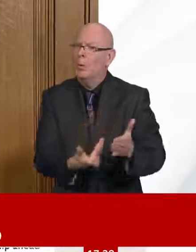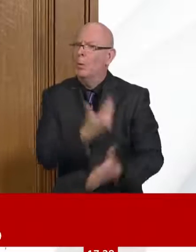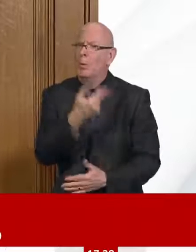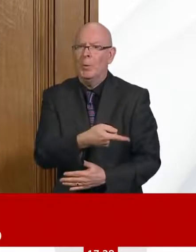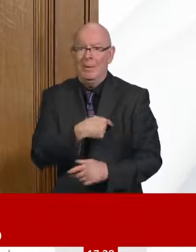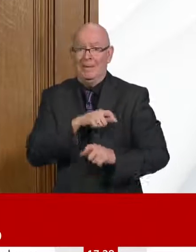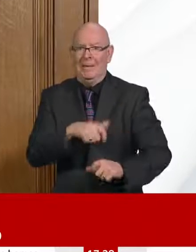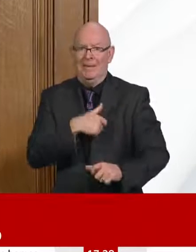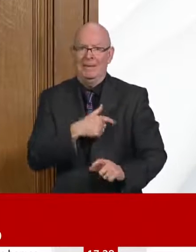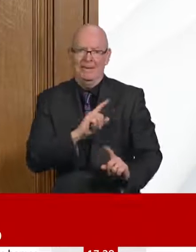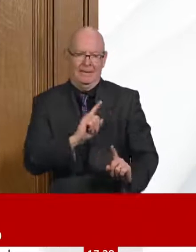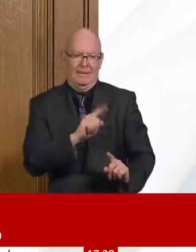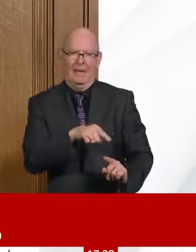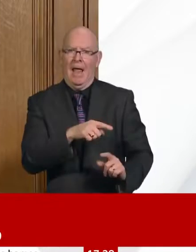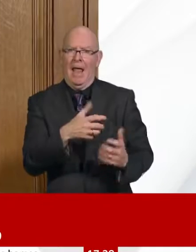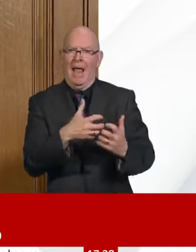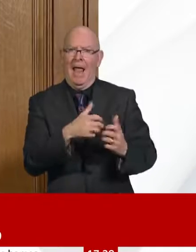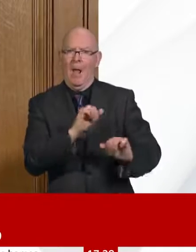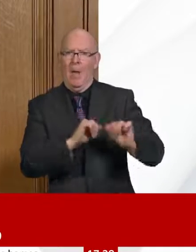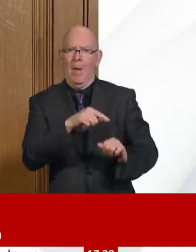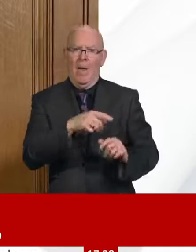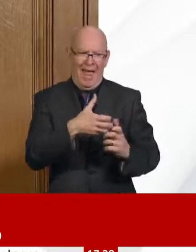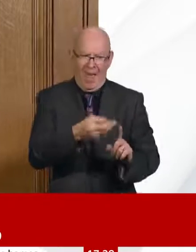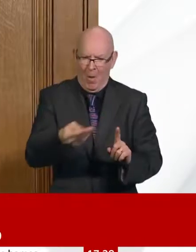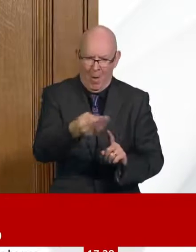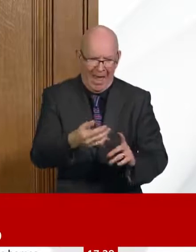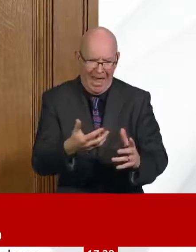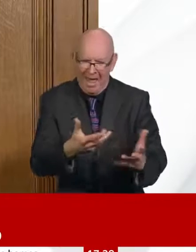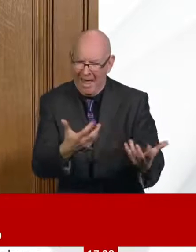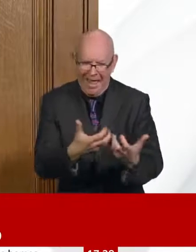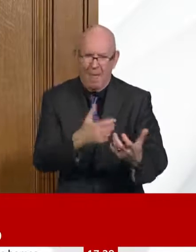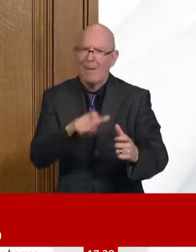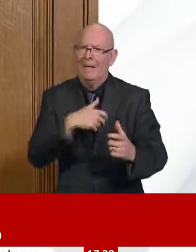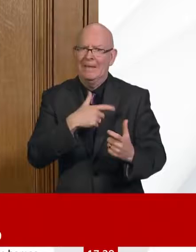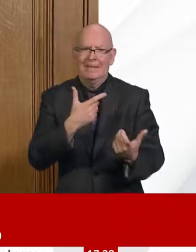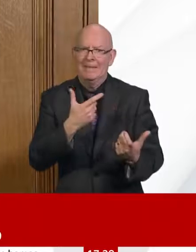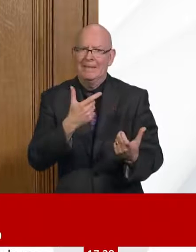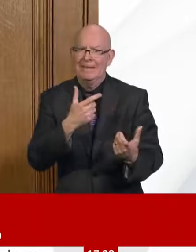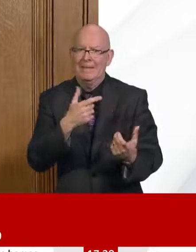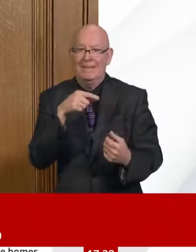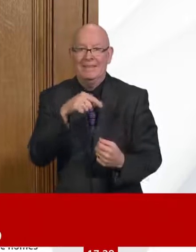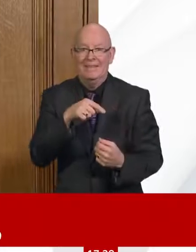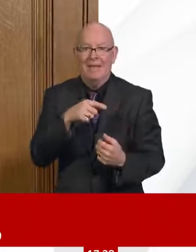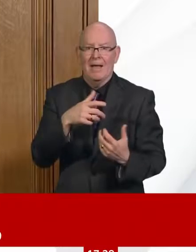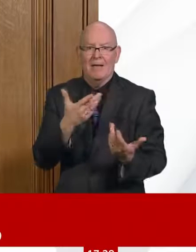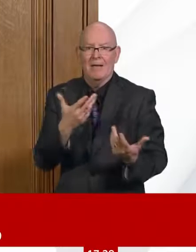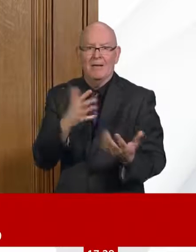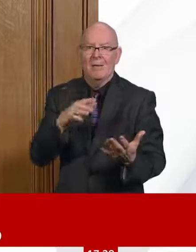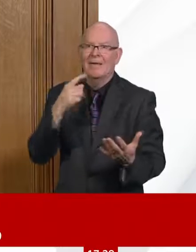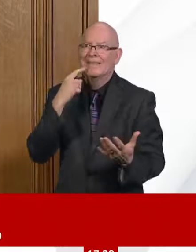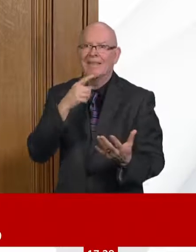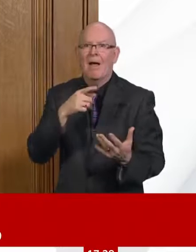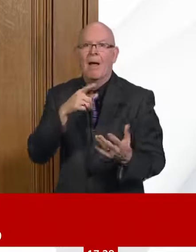We want to ensure that where we do see it, we get on top of it very quickly. Our hospitals are separating out